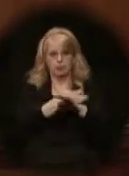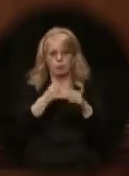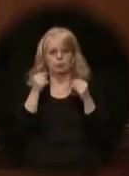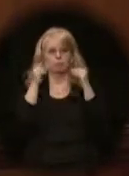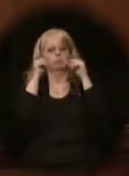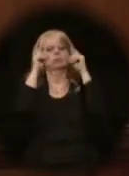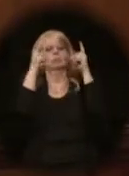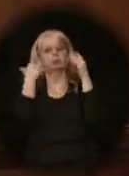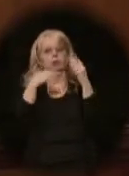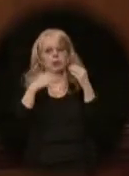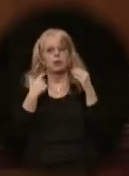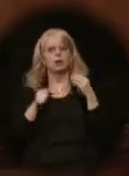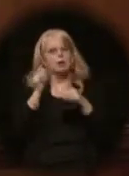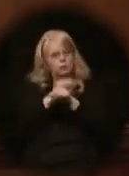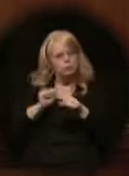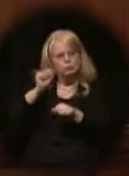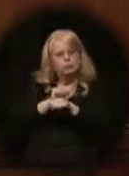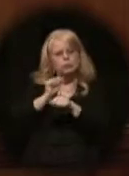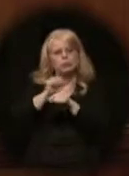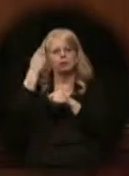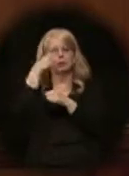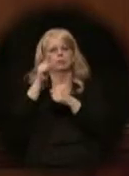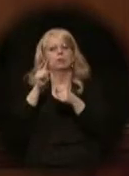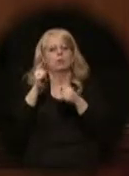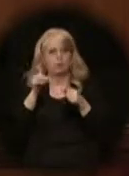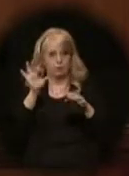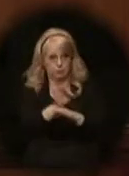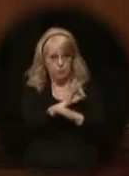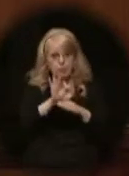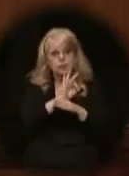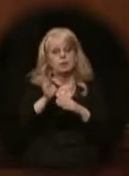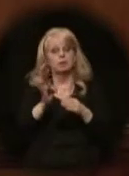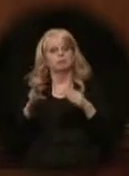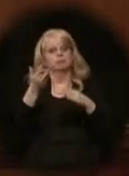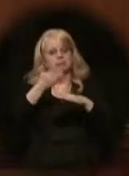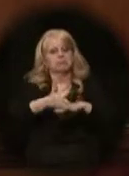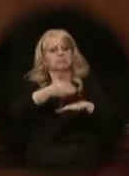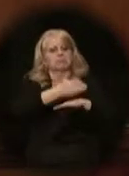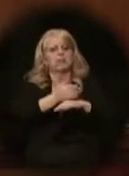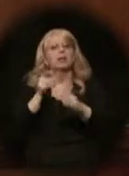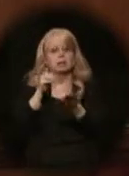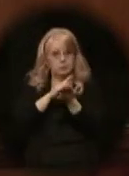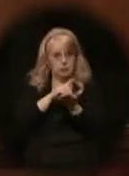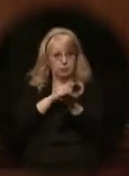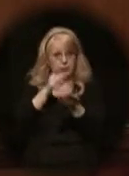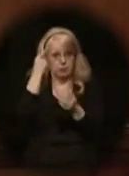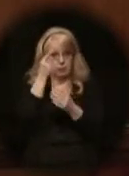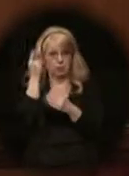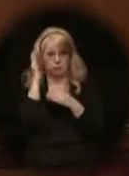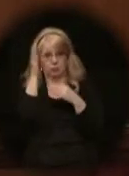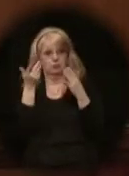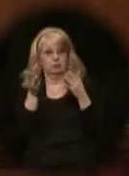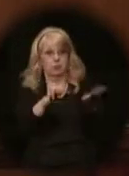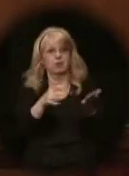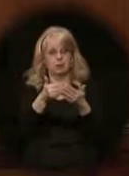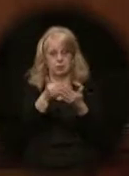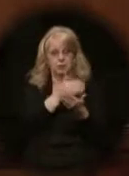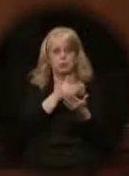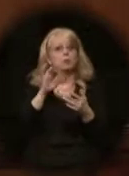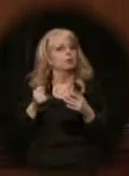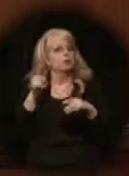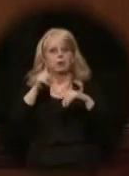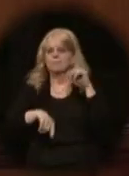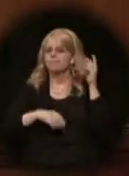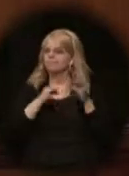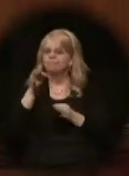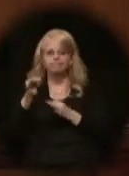hard every day to regain his functions and doctors who once thought he would pass away cannot explain